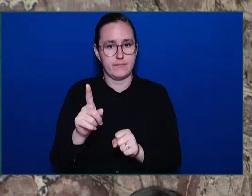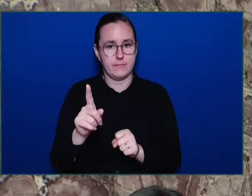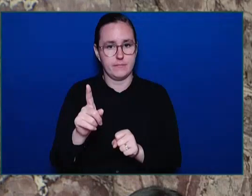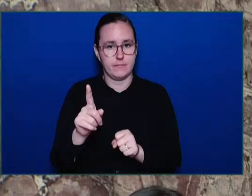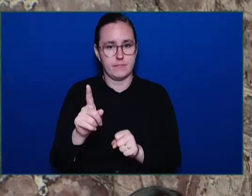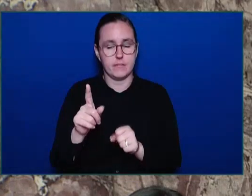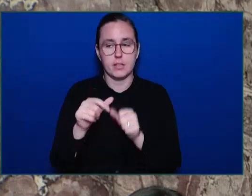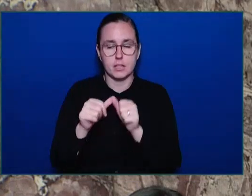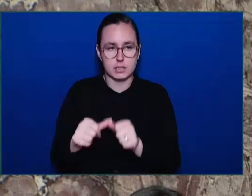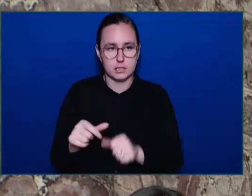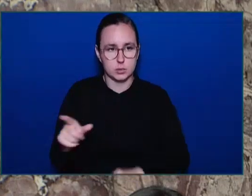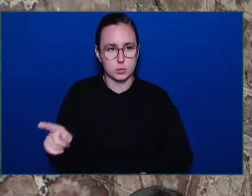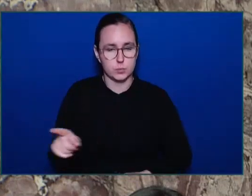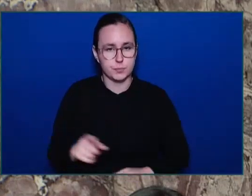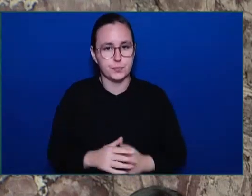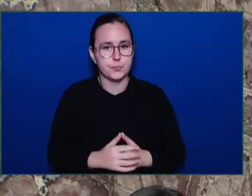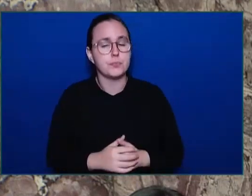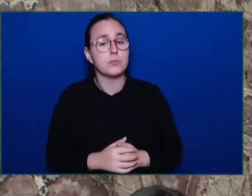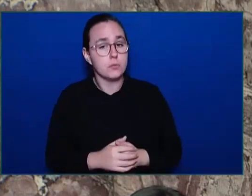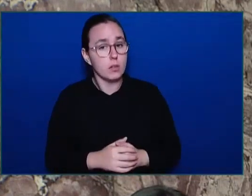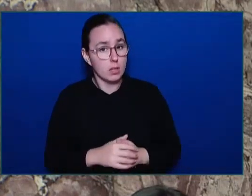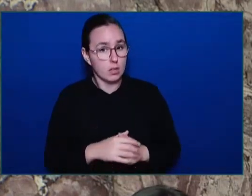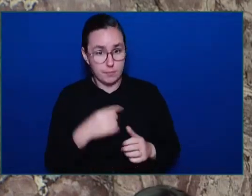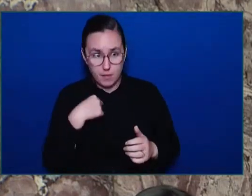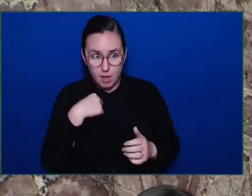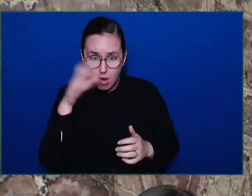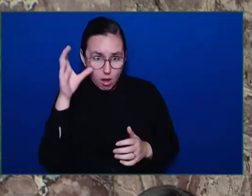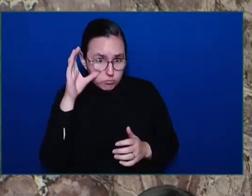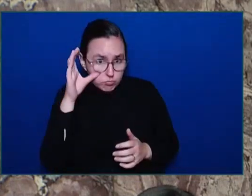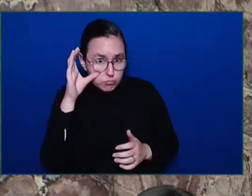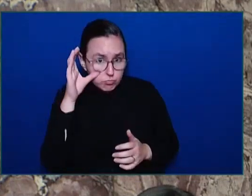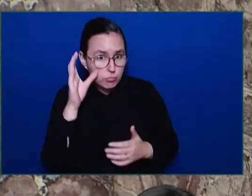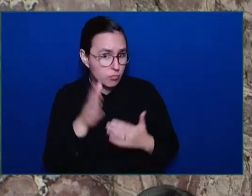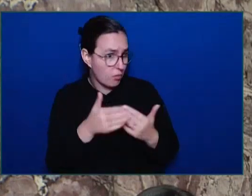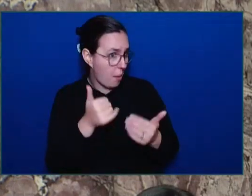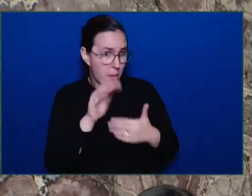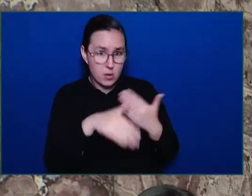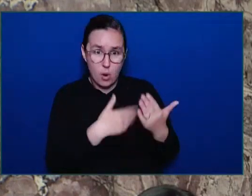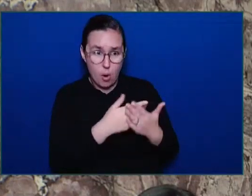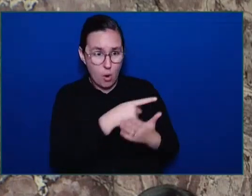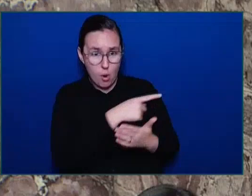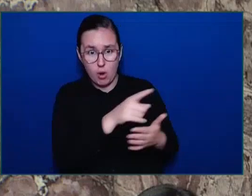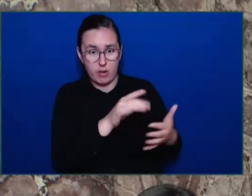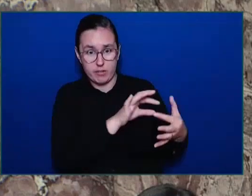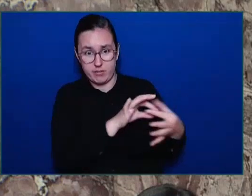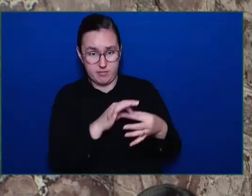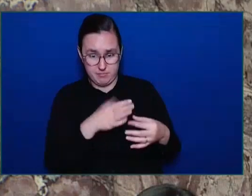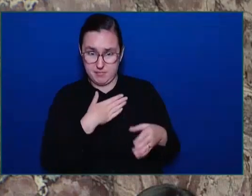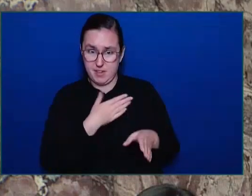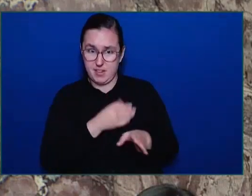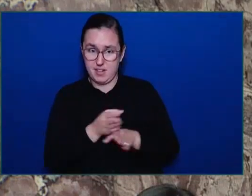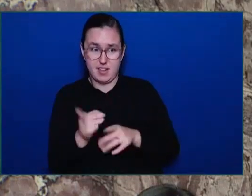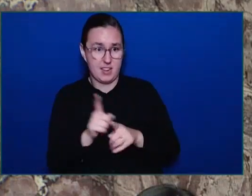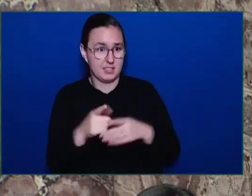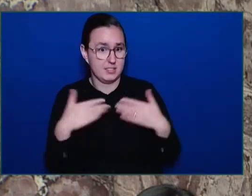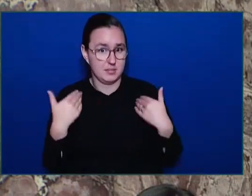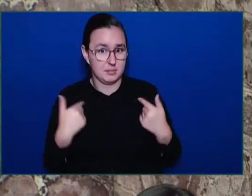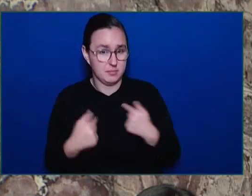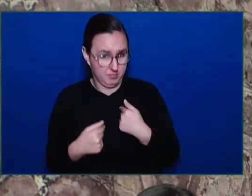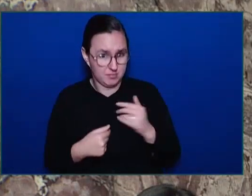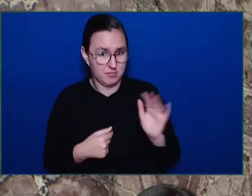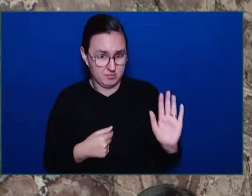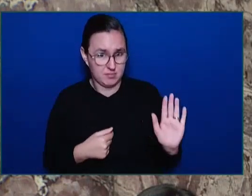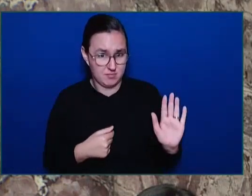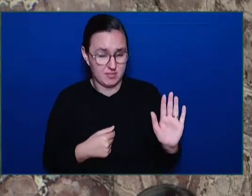question and nearly all of it related to my ministry, Honourable Speaker. And he specifically accused me of saying something's okay, so you're darn